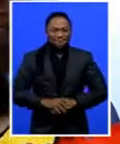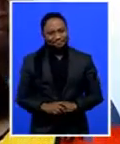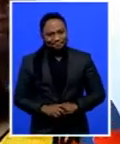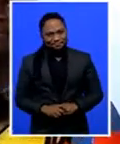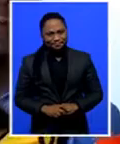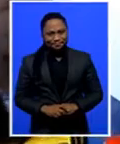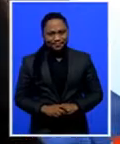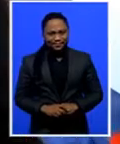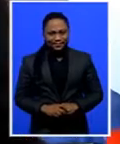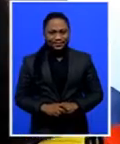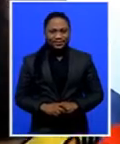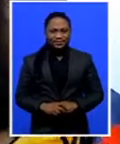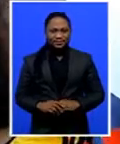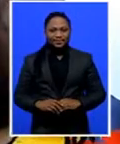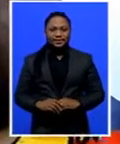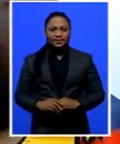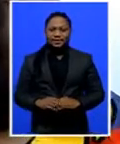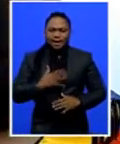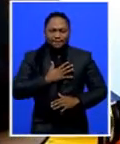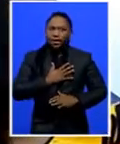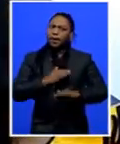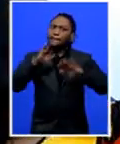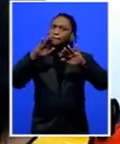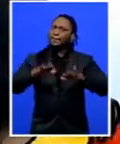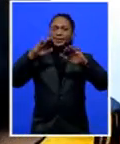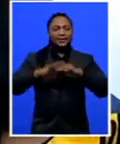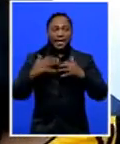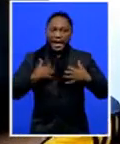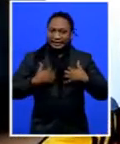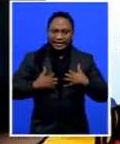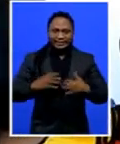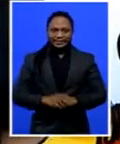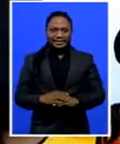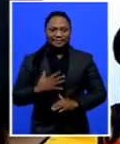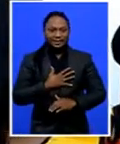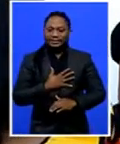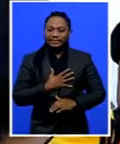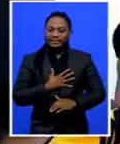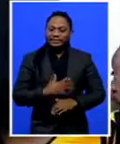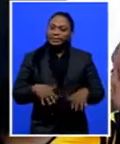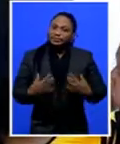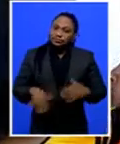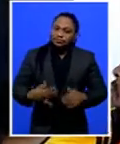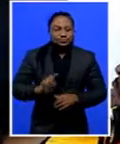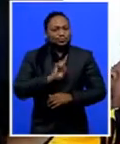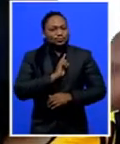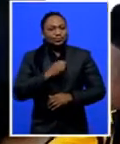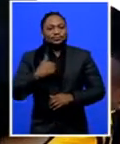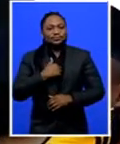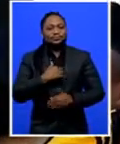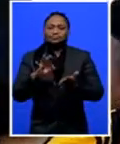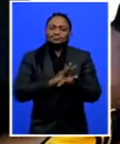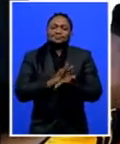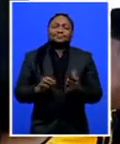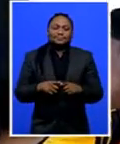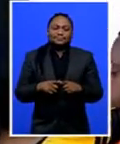I feel blessed. I feel excited. I feel gratified that, indeed, I have cast my